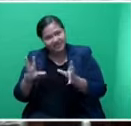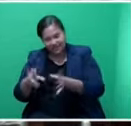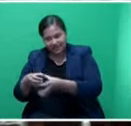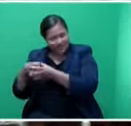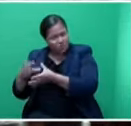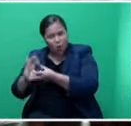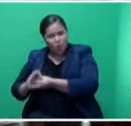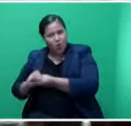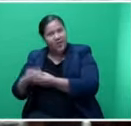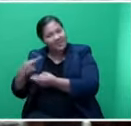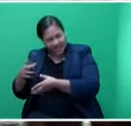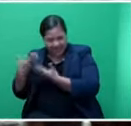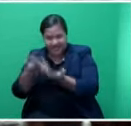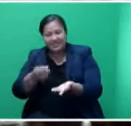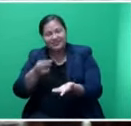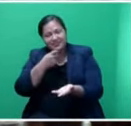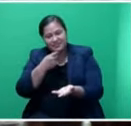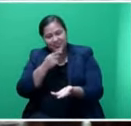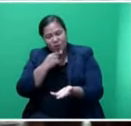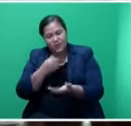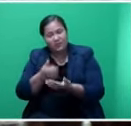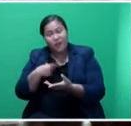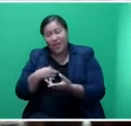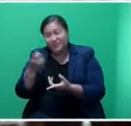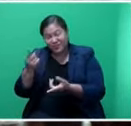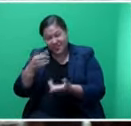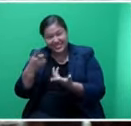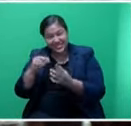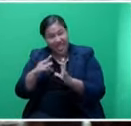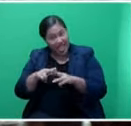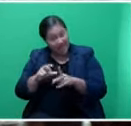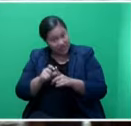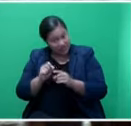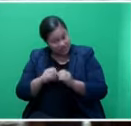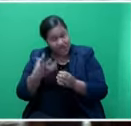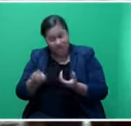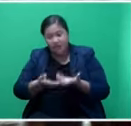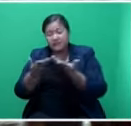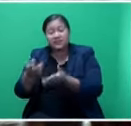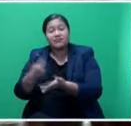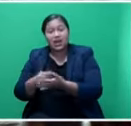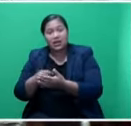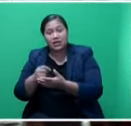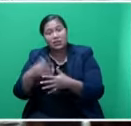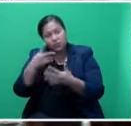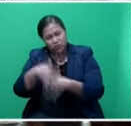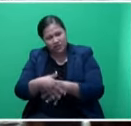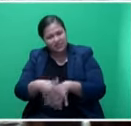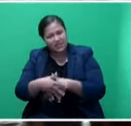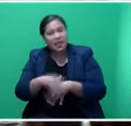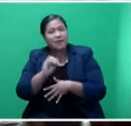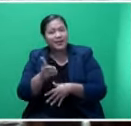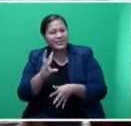Because FDB raises money from the public. We've been talking to a number of our international partners. Some of them are actually interested.